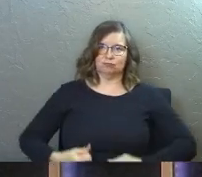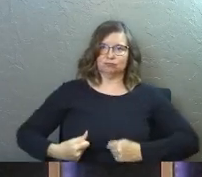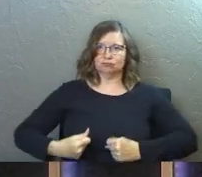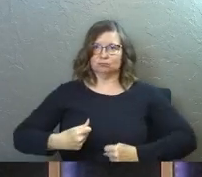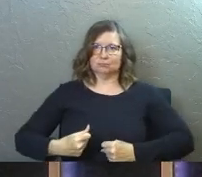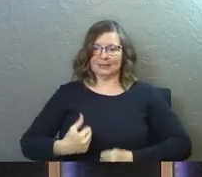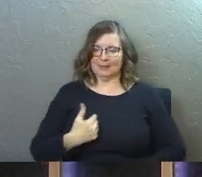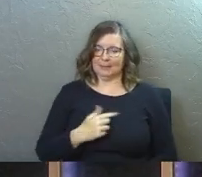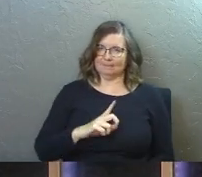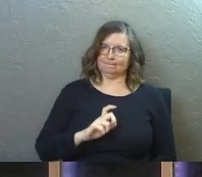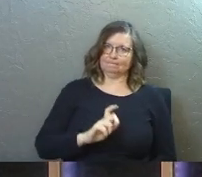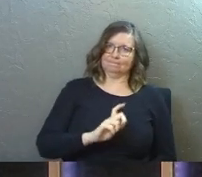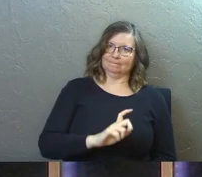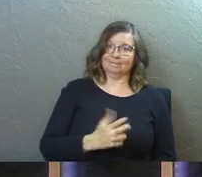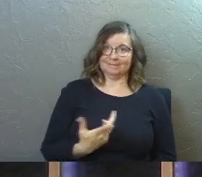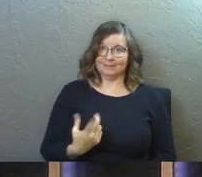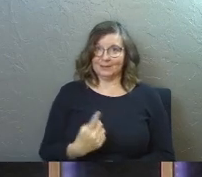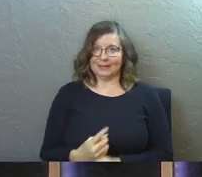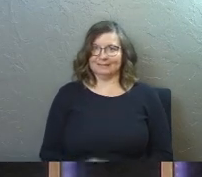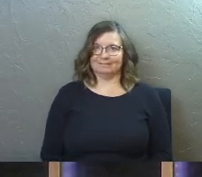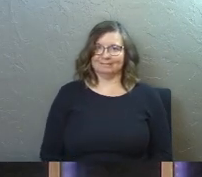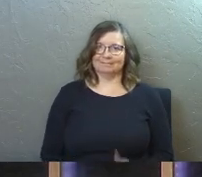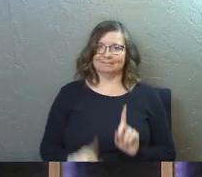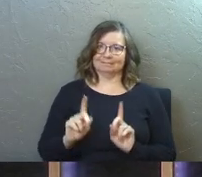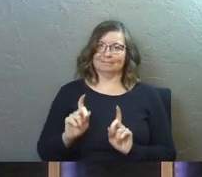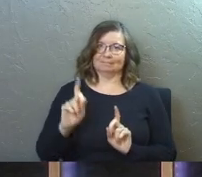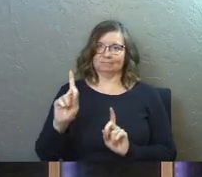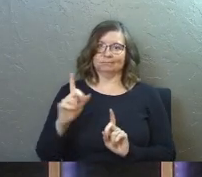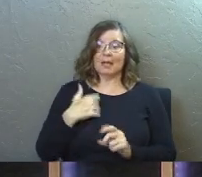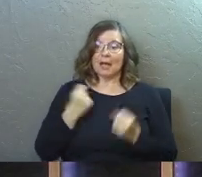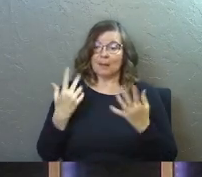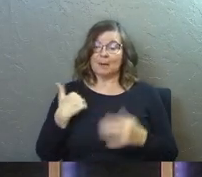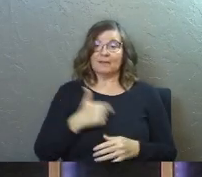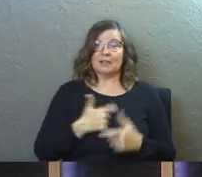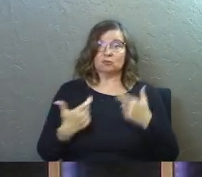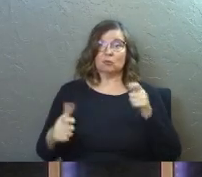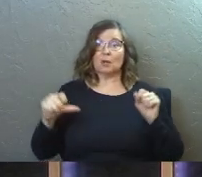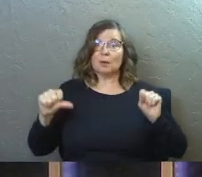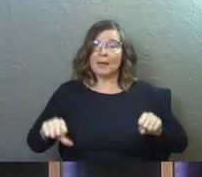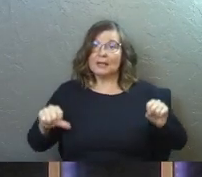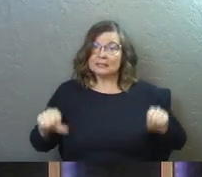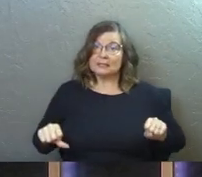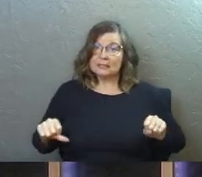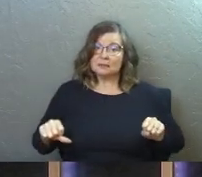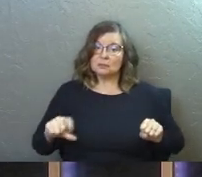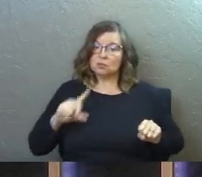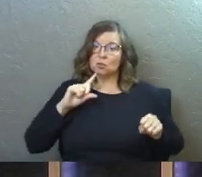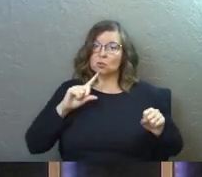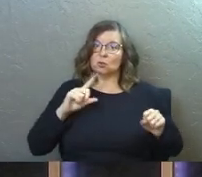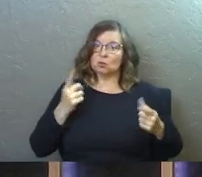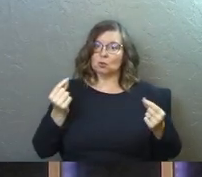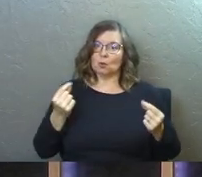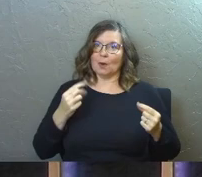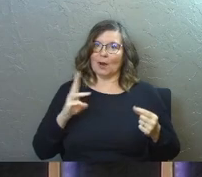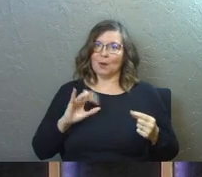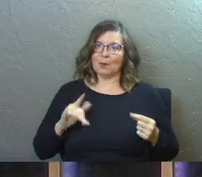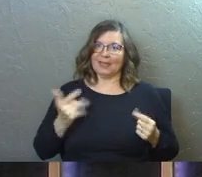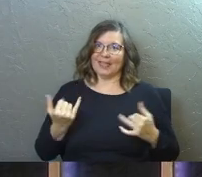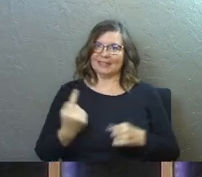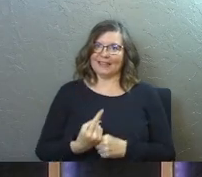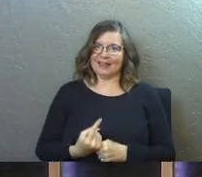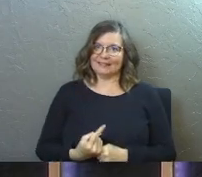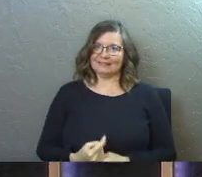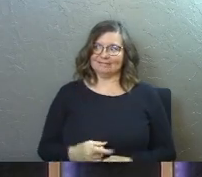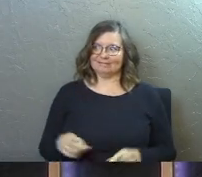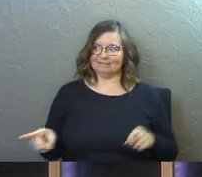Right? Sure. How many of us has a greater capacity to execute our will that